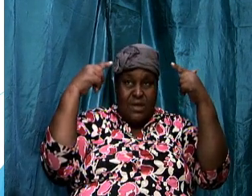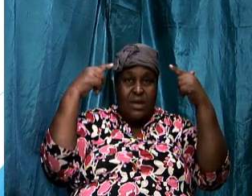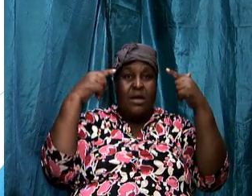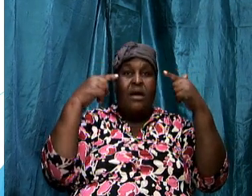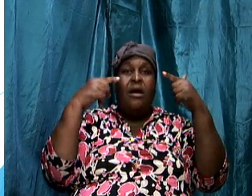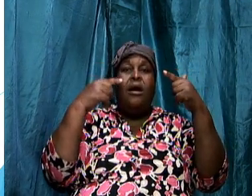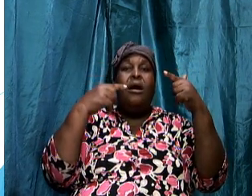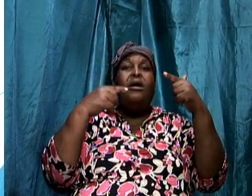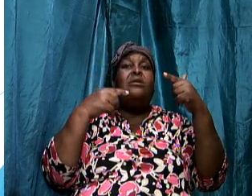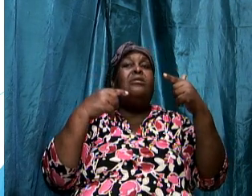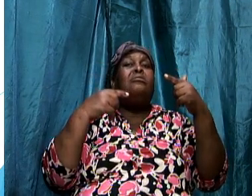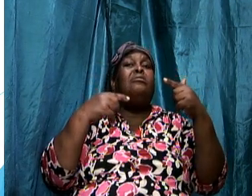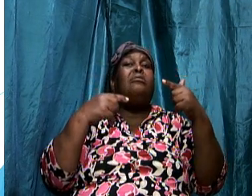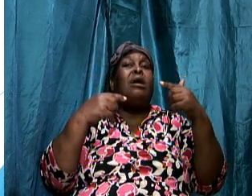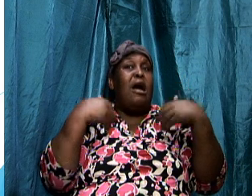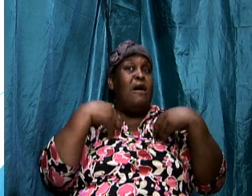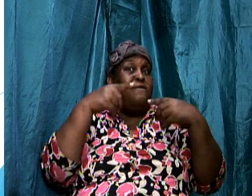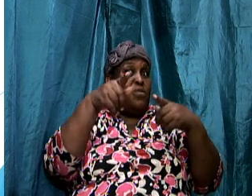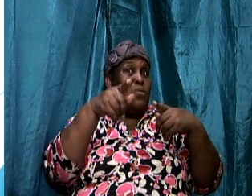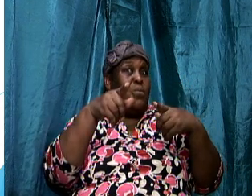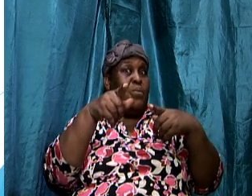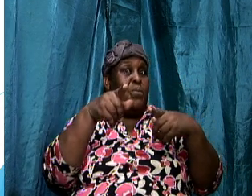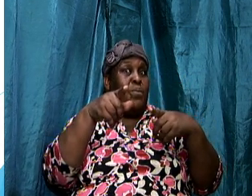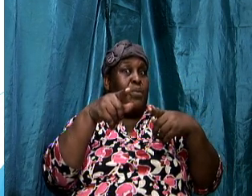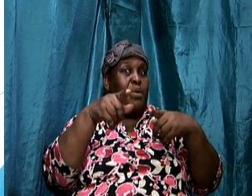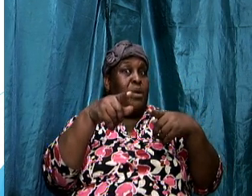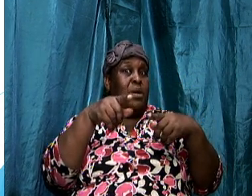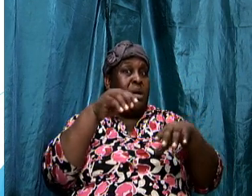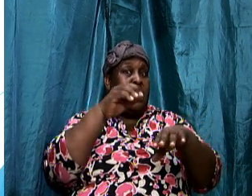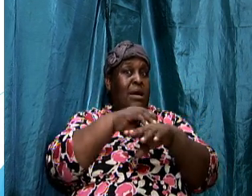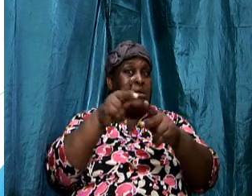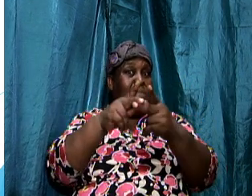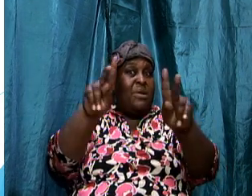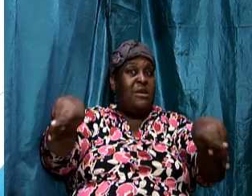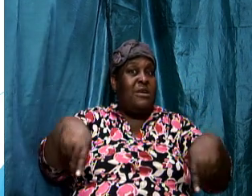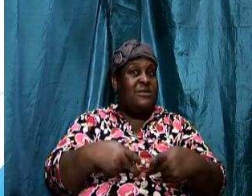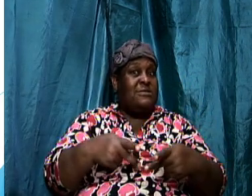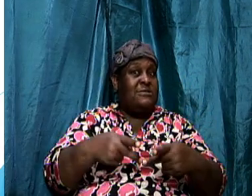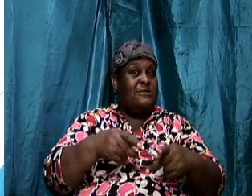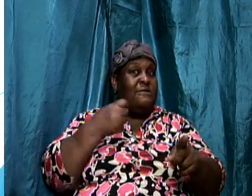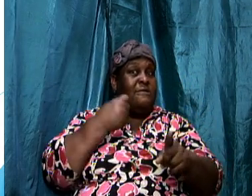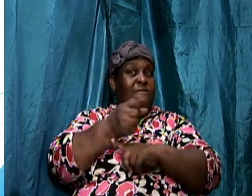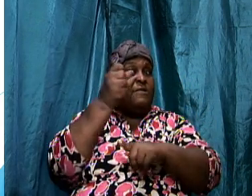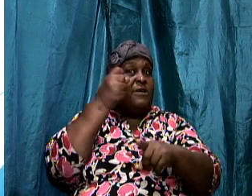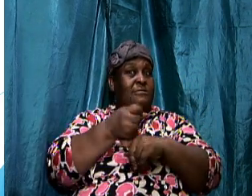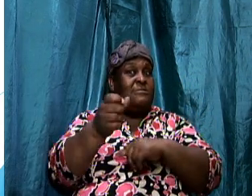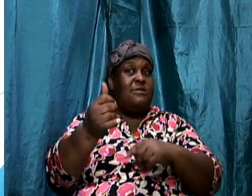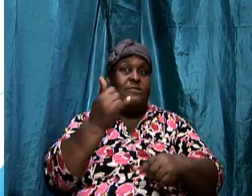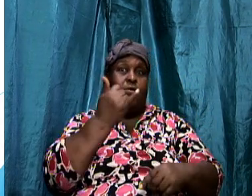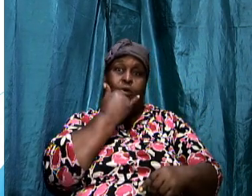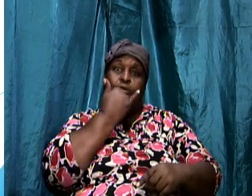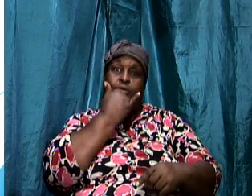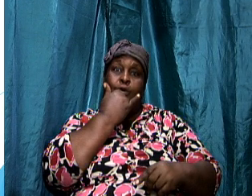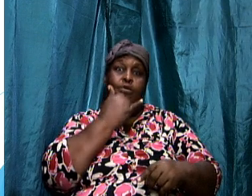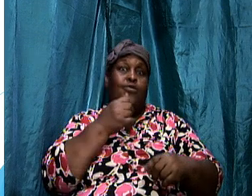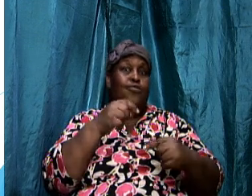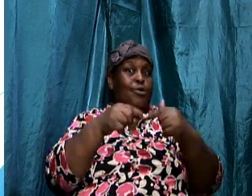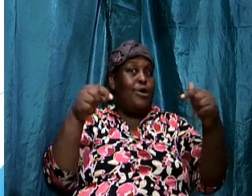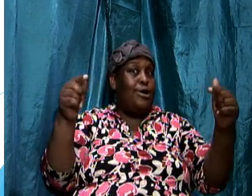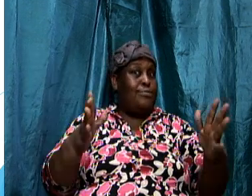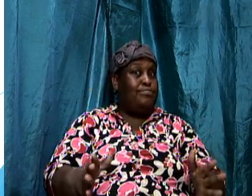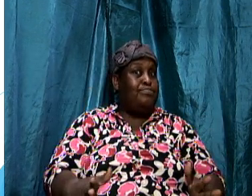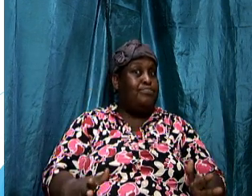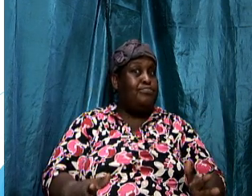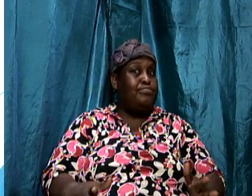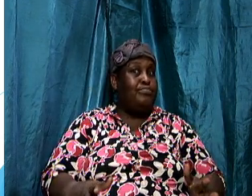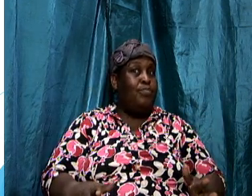that you are fighting the wrong enemy and he is going to add fuel to that and cause you to constantly be in